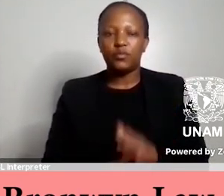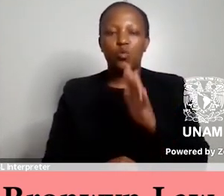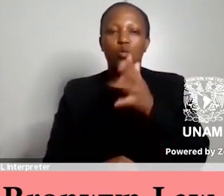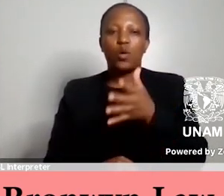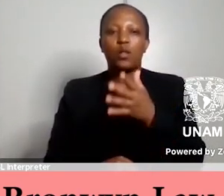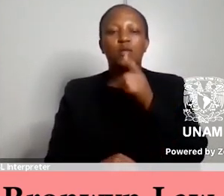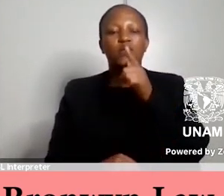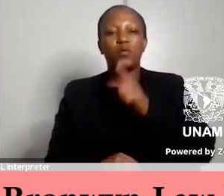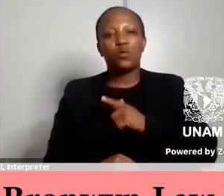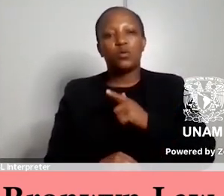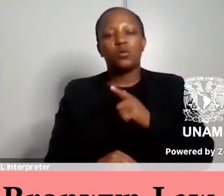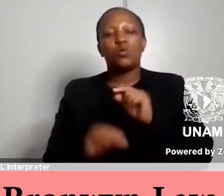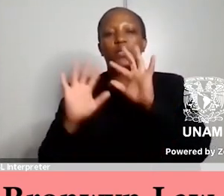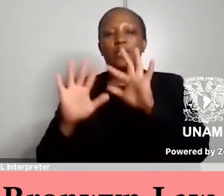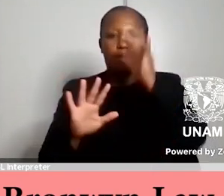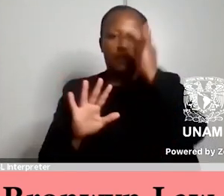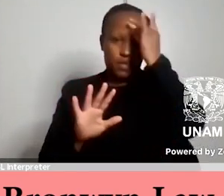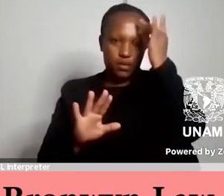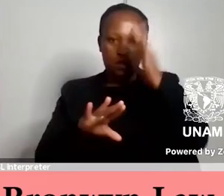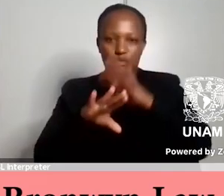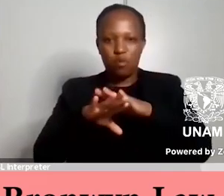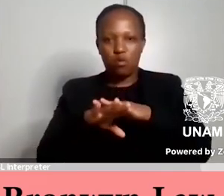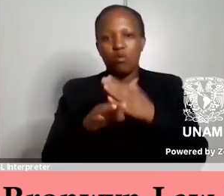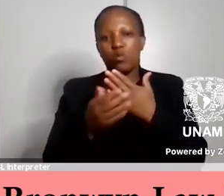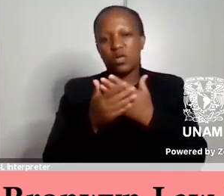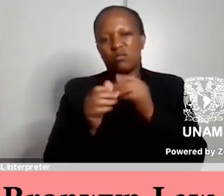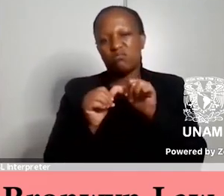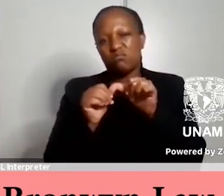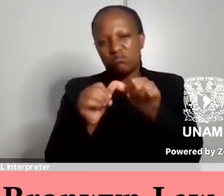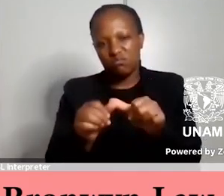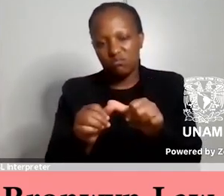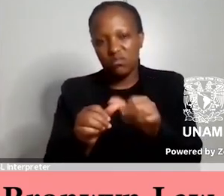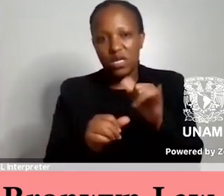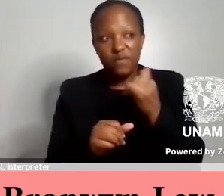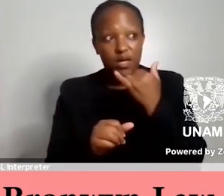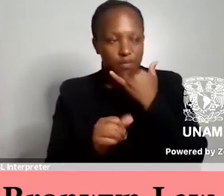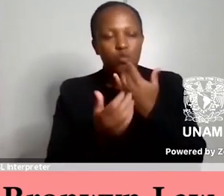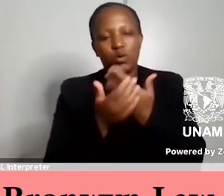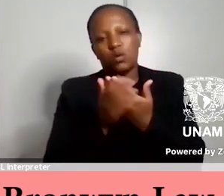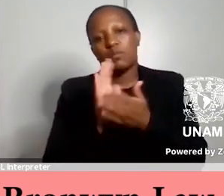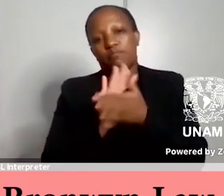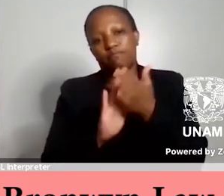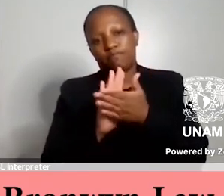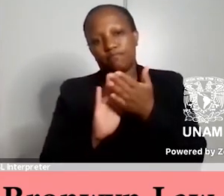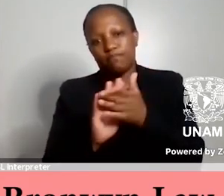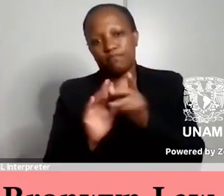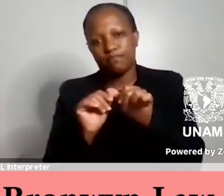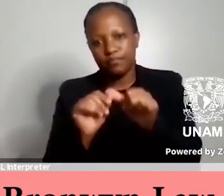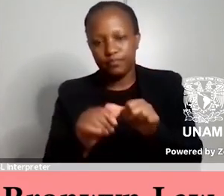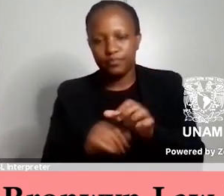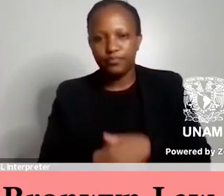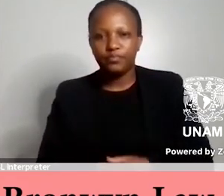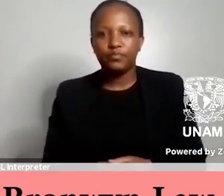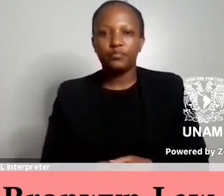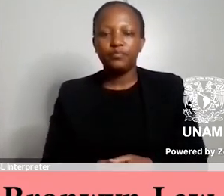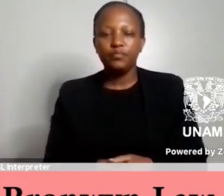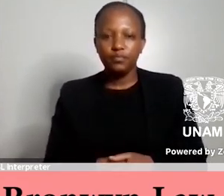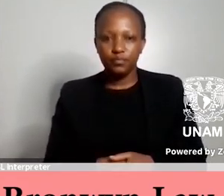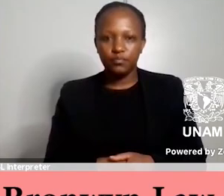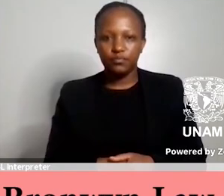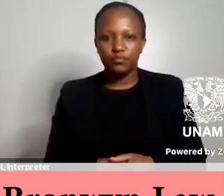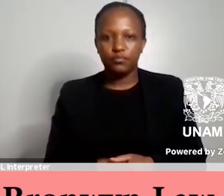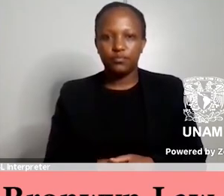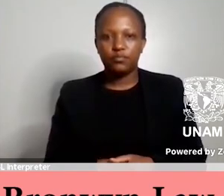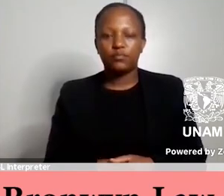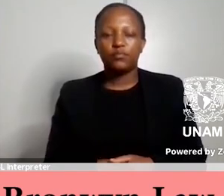started late so we can keep going for a little bit if you're happy to do so uh and i want to take a slight um i want to take